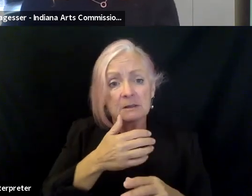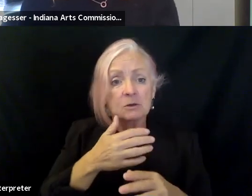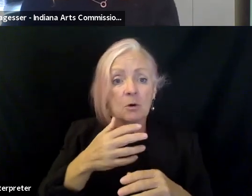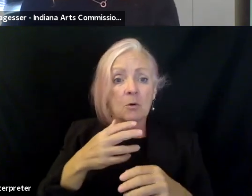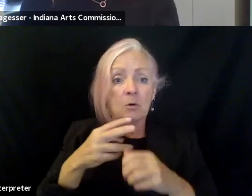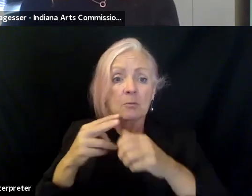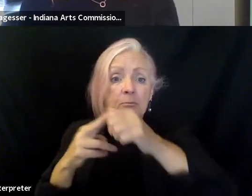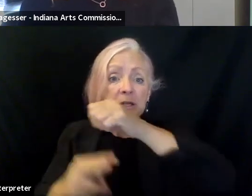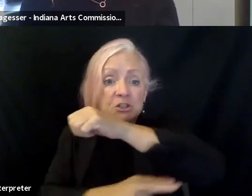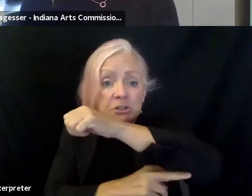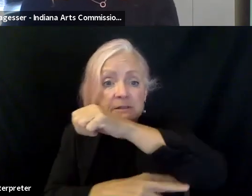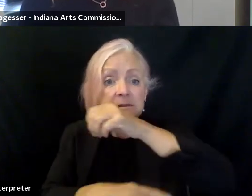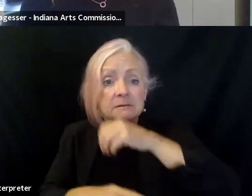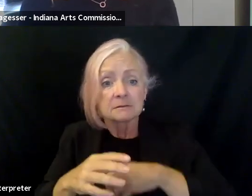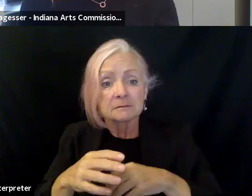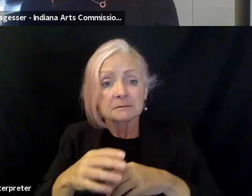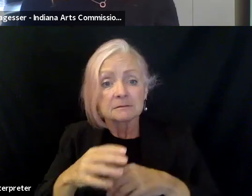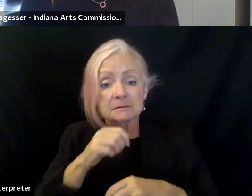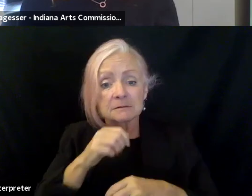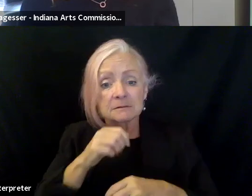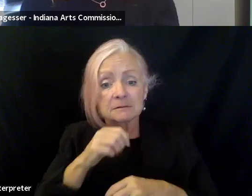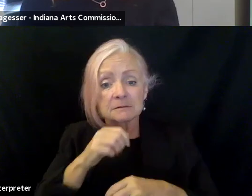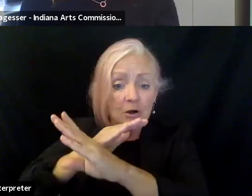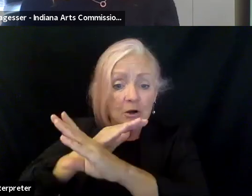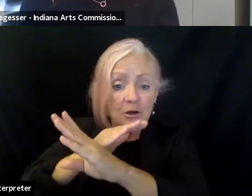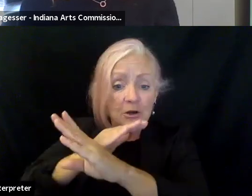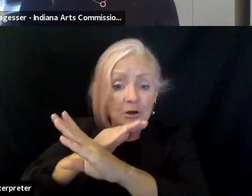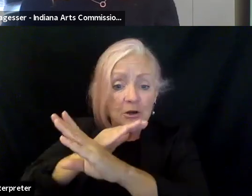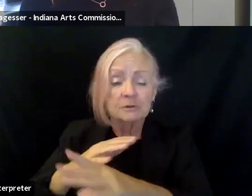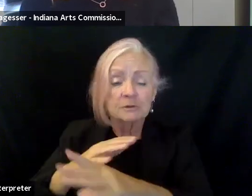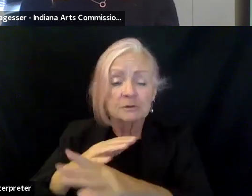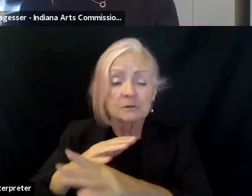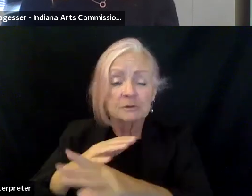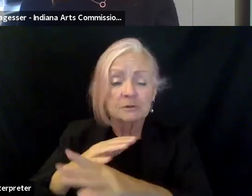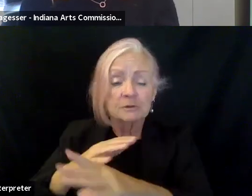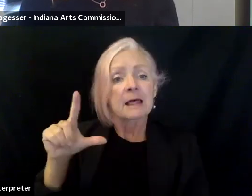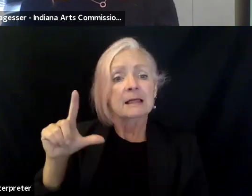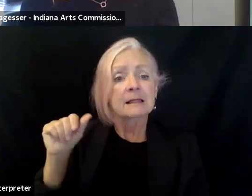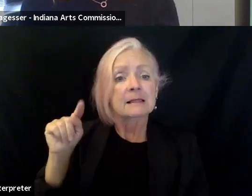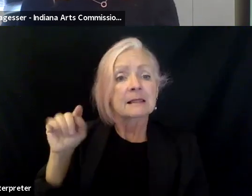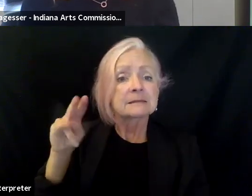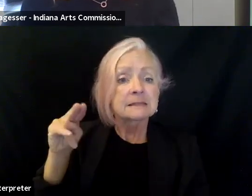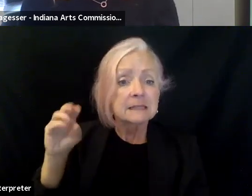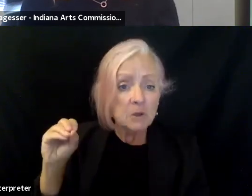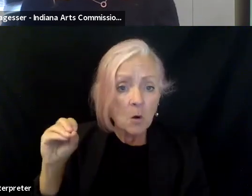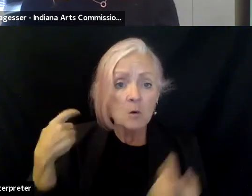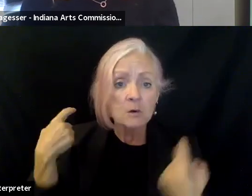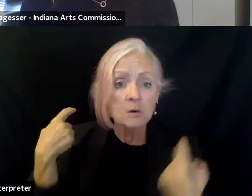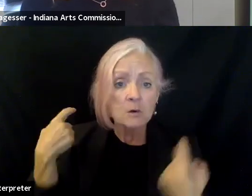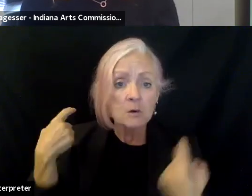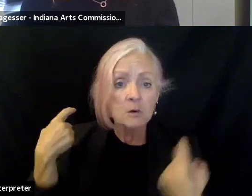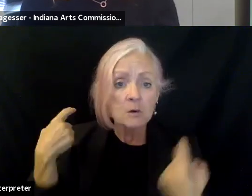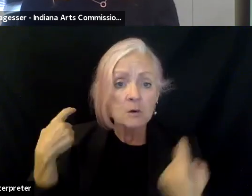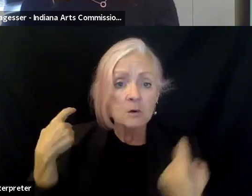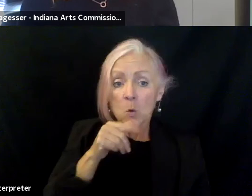particularly working with Latino-Hispanic community. So I asked colleagues, who should I talk to? And they're like, you gotta talk to